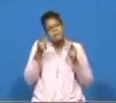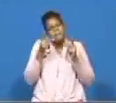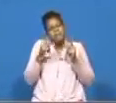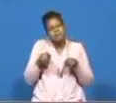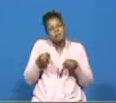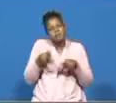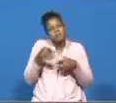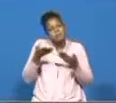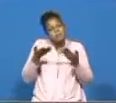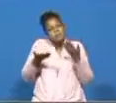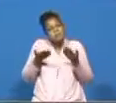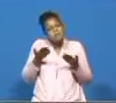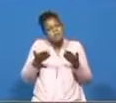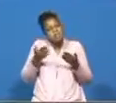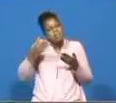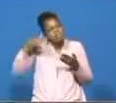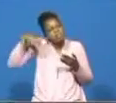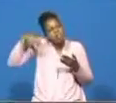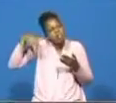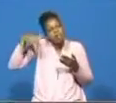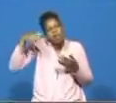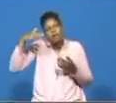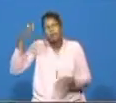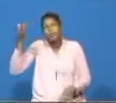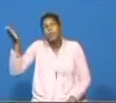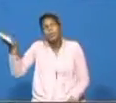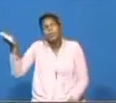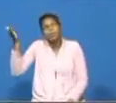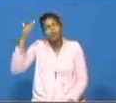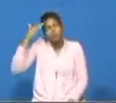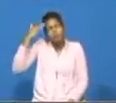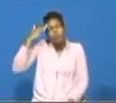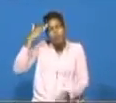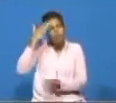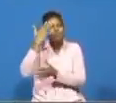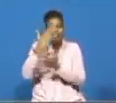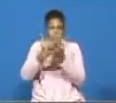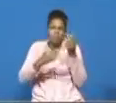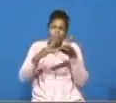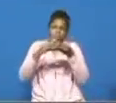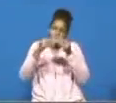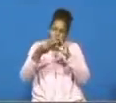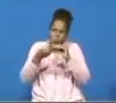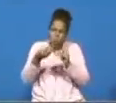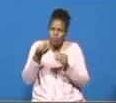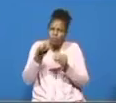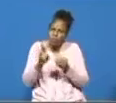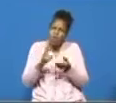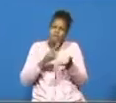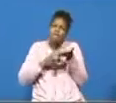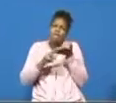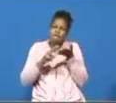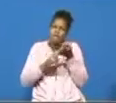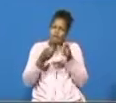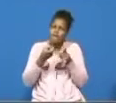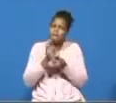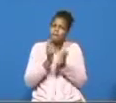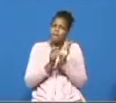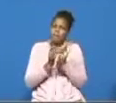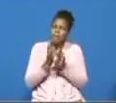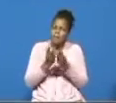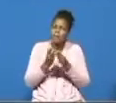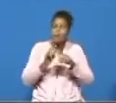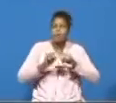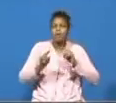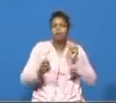be conversant with uh some of the uh stories from the bible or some of even the texts uh that we mention but